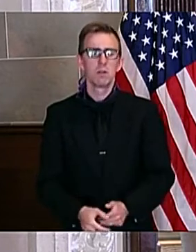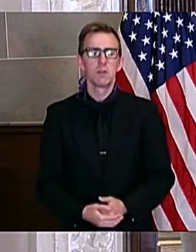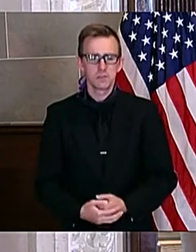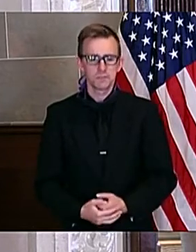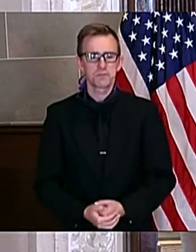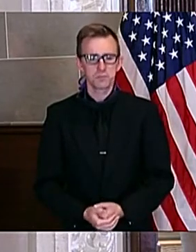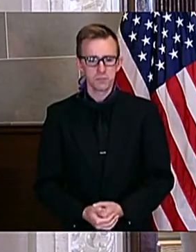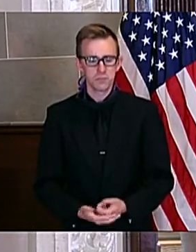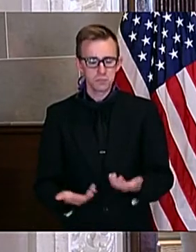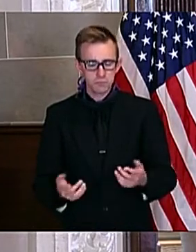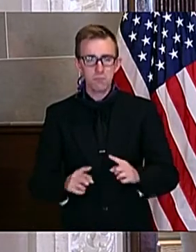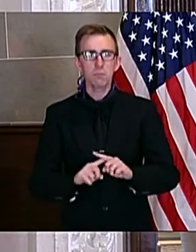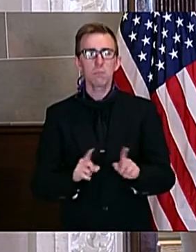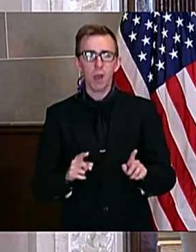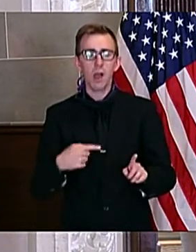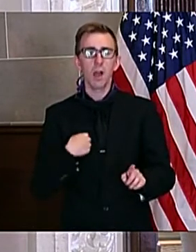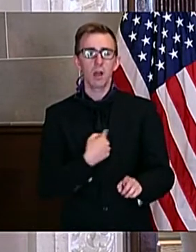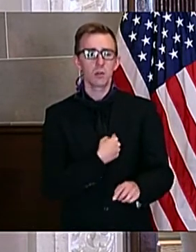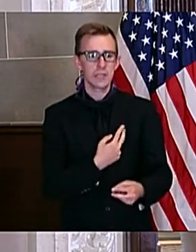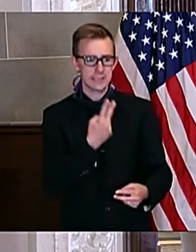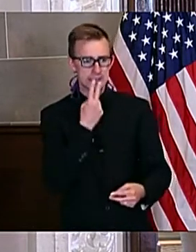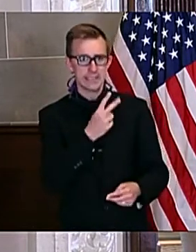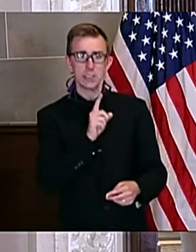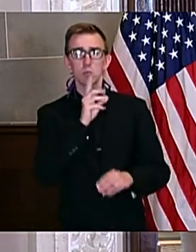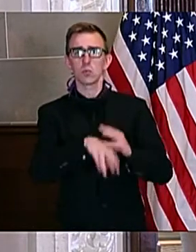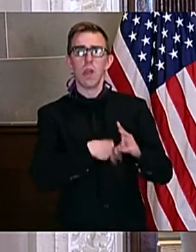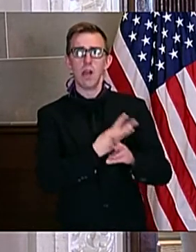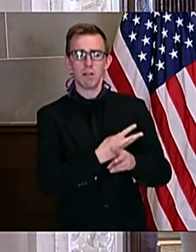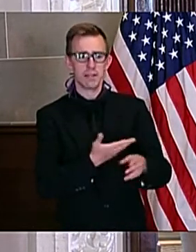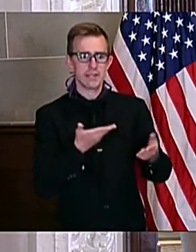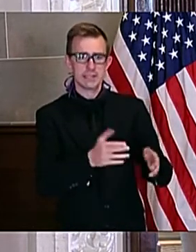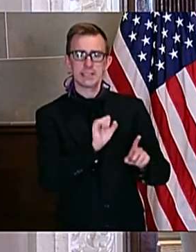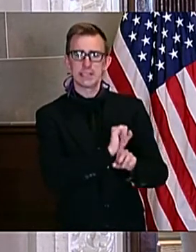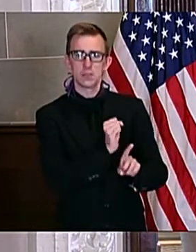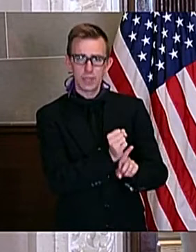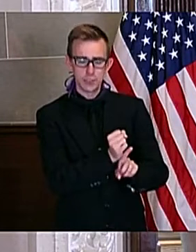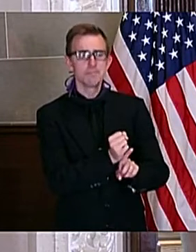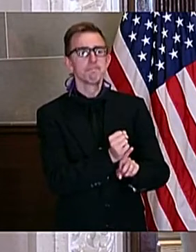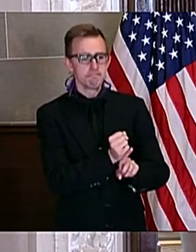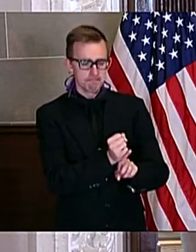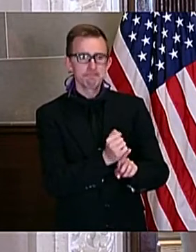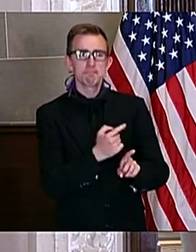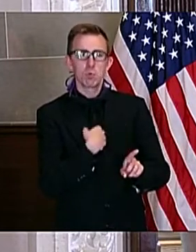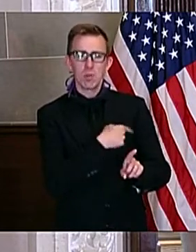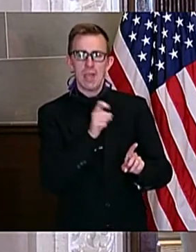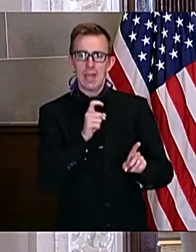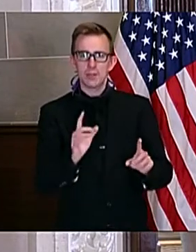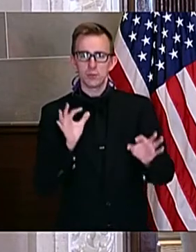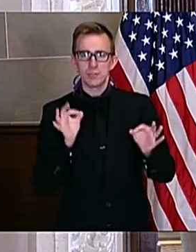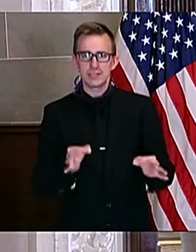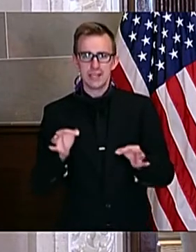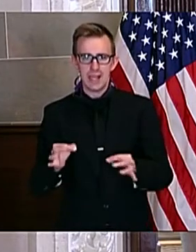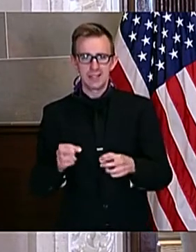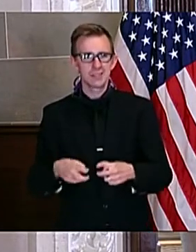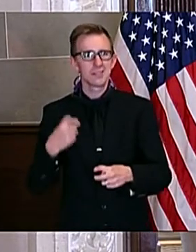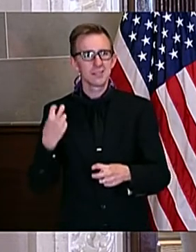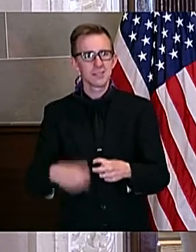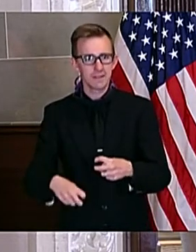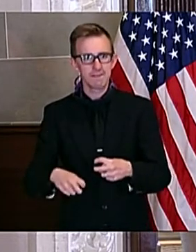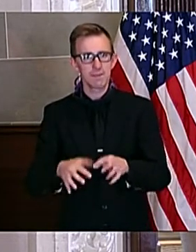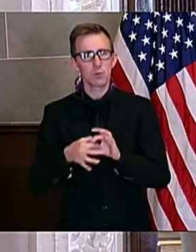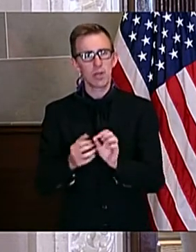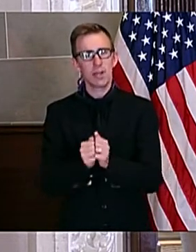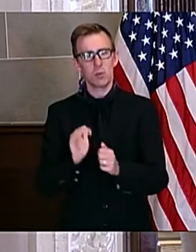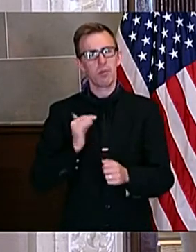But we've had to face the reality of the situation and make some extremely difficult decisions regarding our